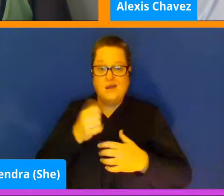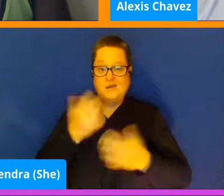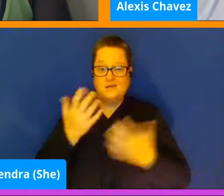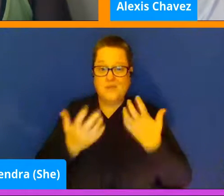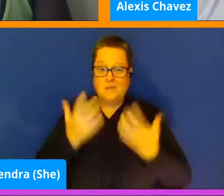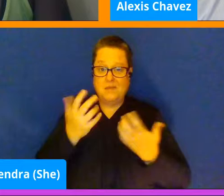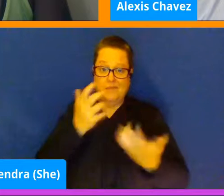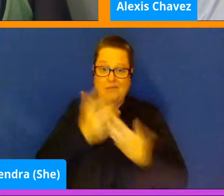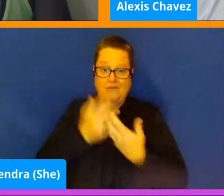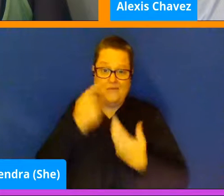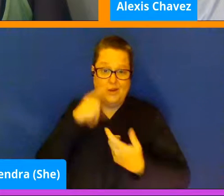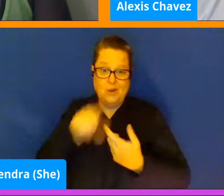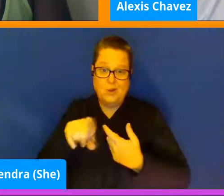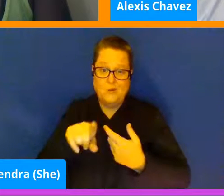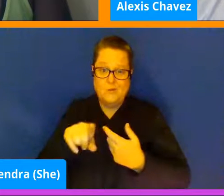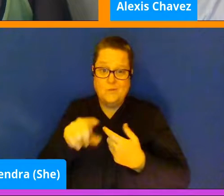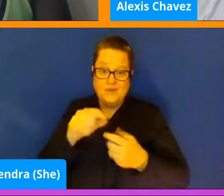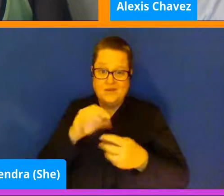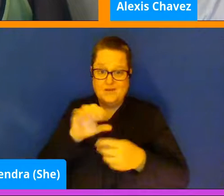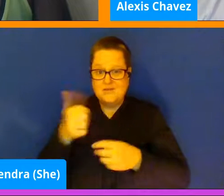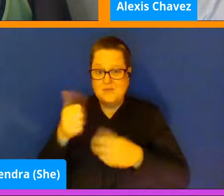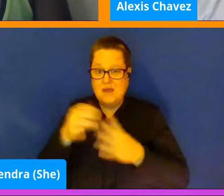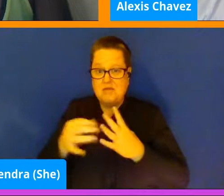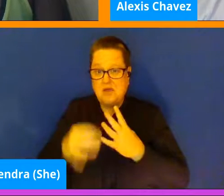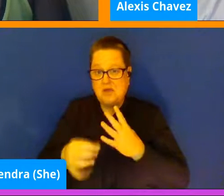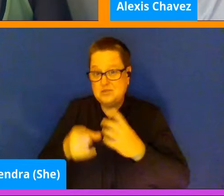some other options to think about.